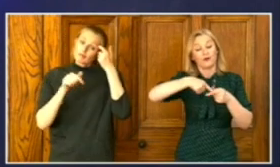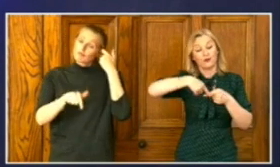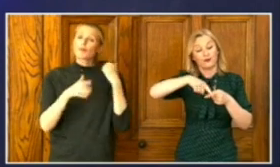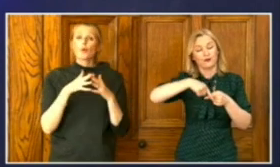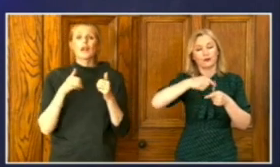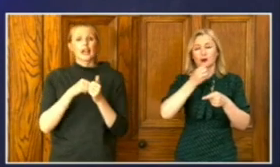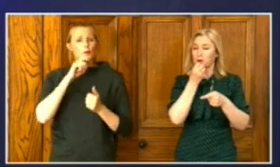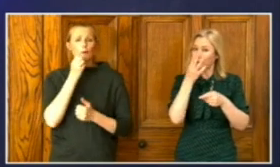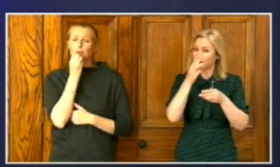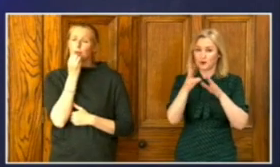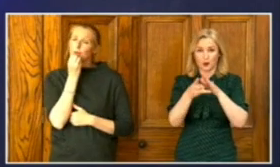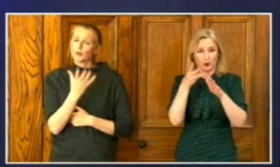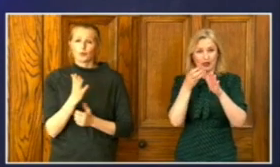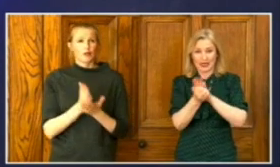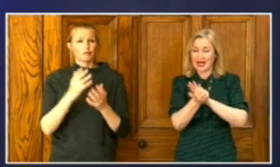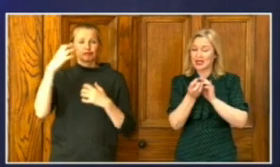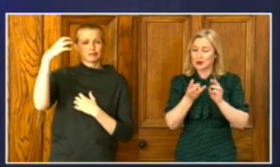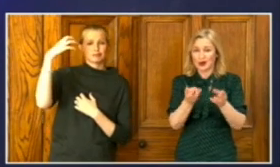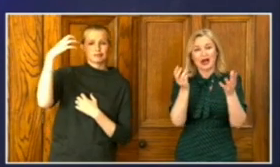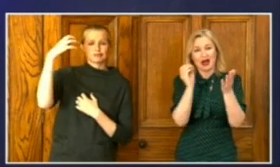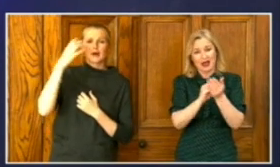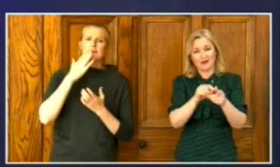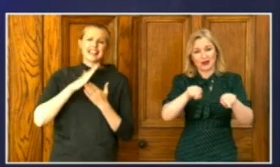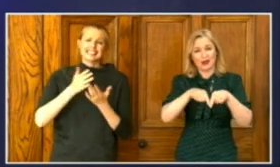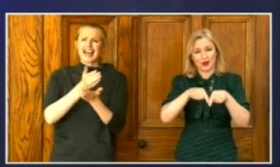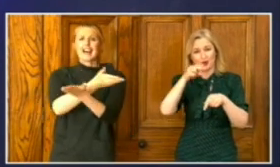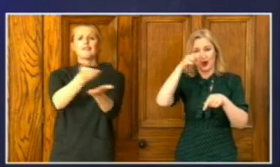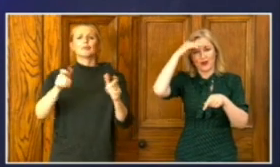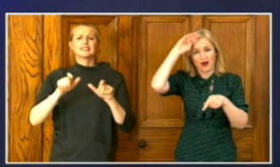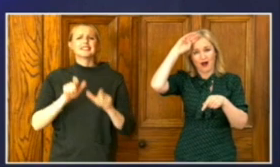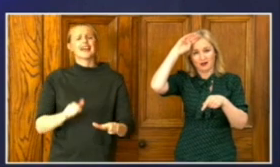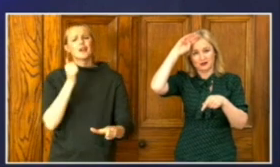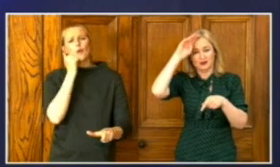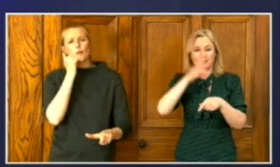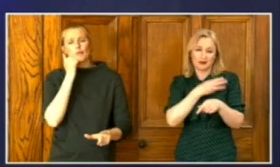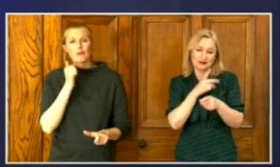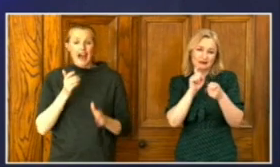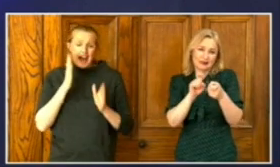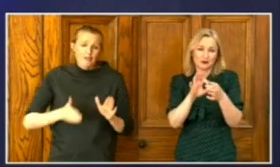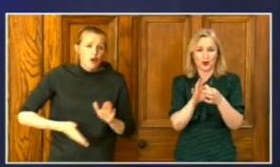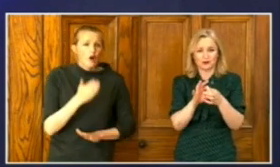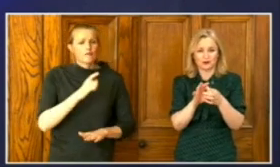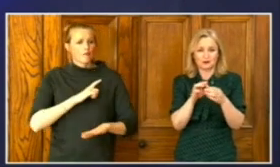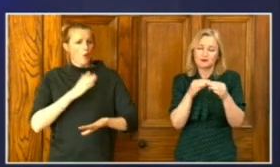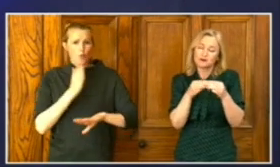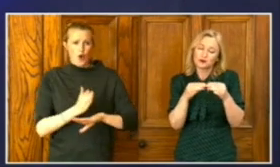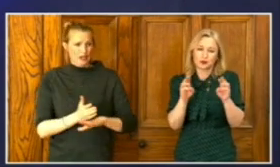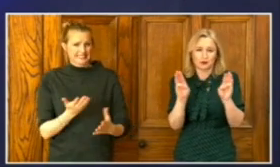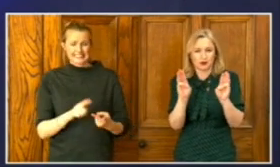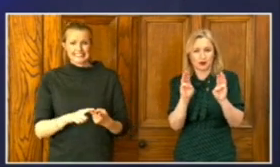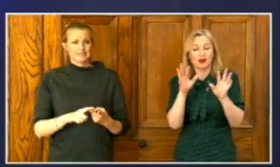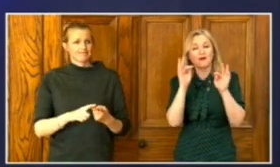please do remain at home as much as possible. And if you do need to go out for essential work or shopping or